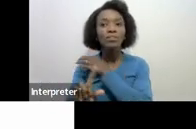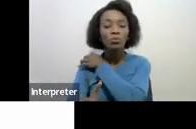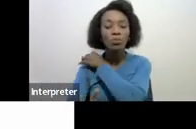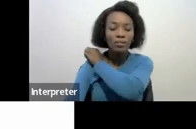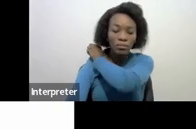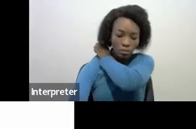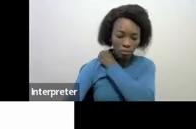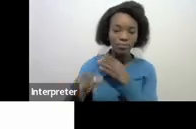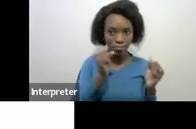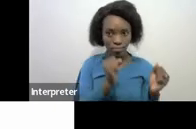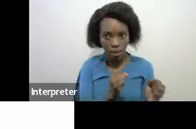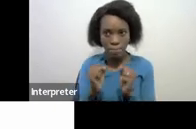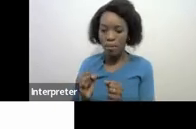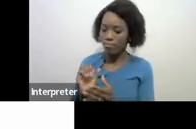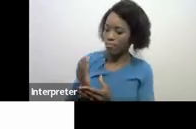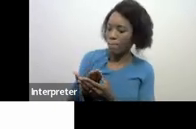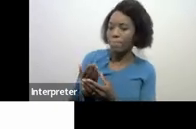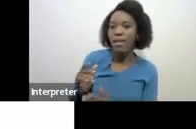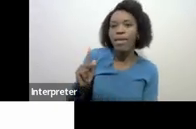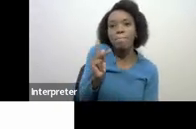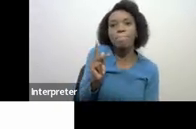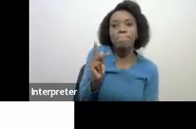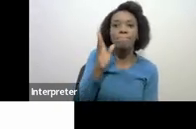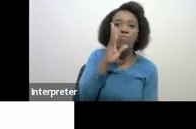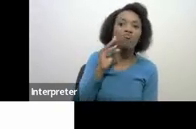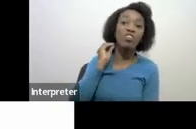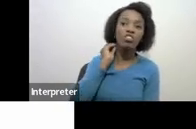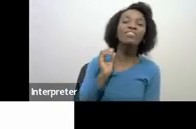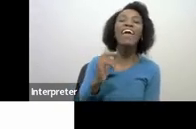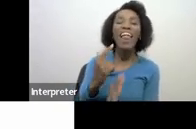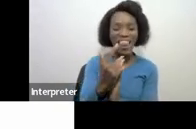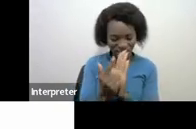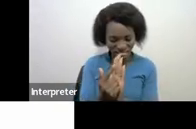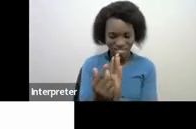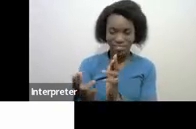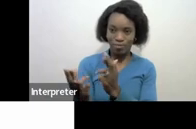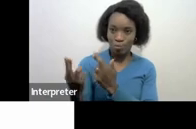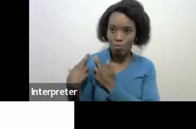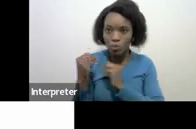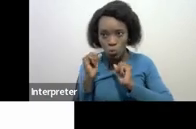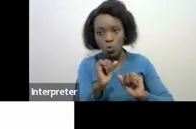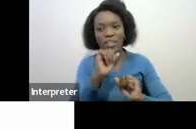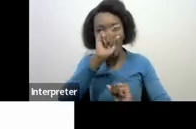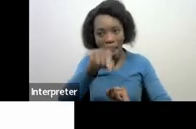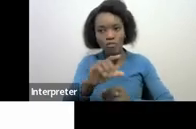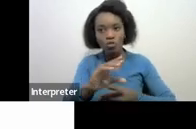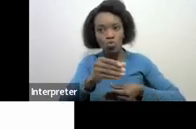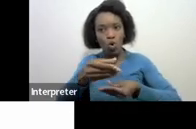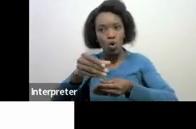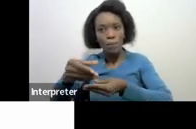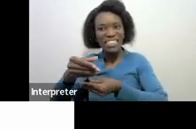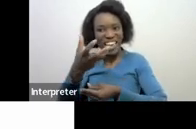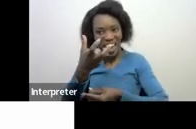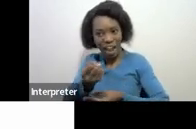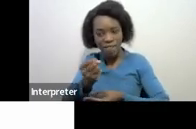records it is your legal obligation to have the documents that are needed and must be